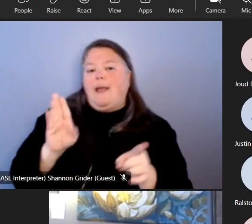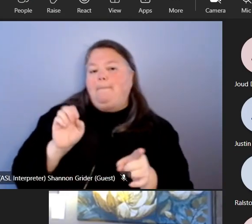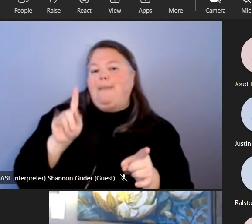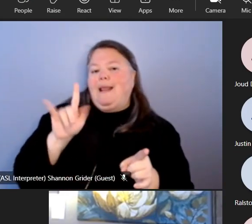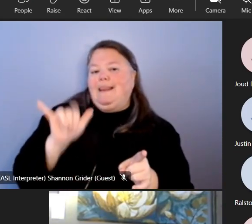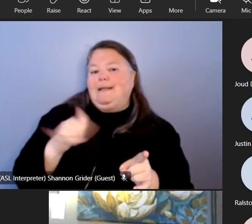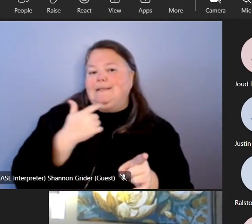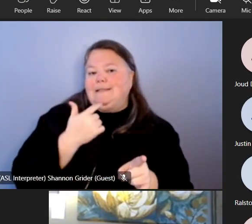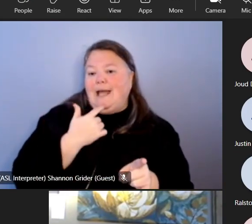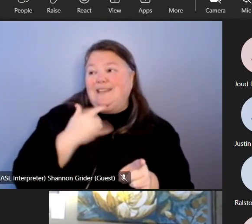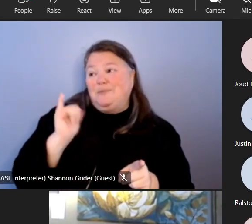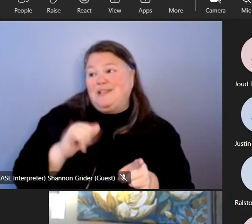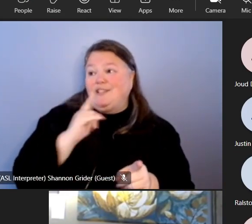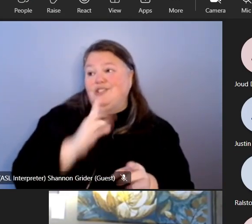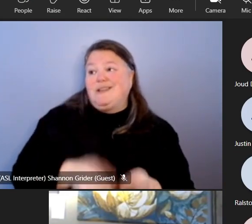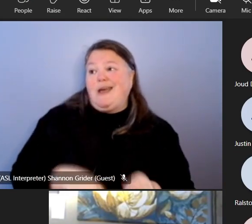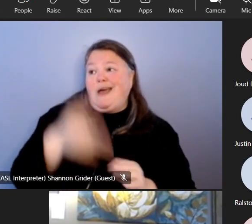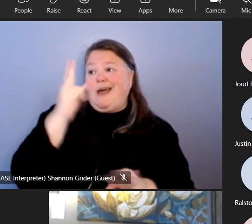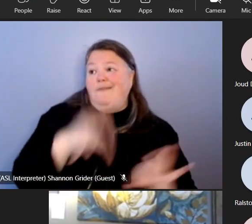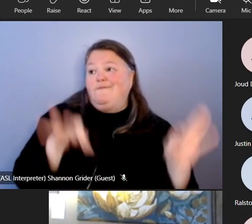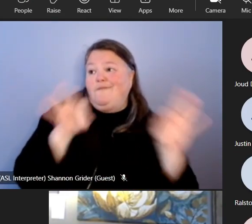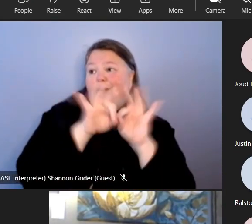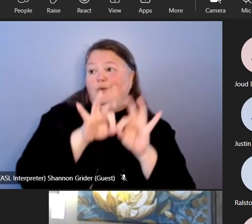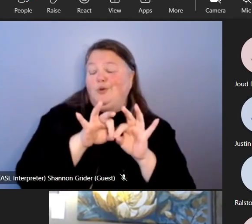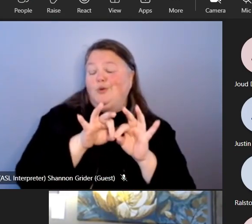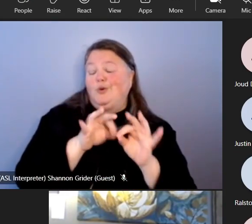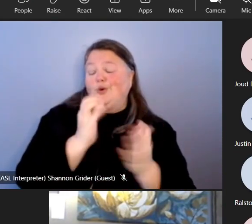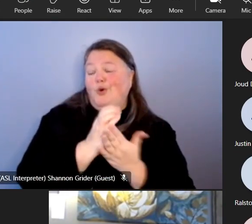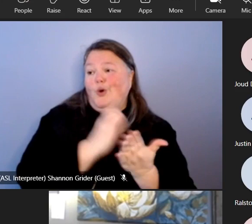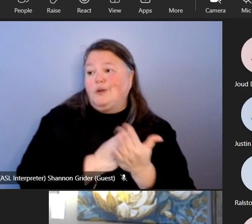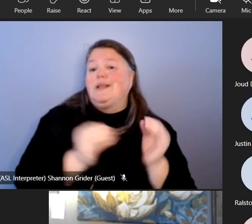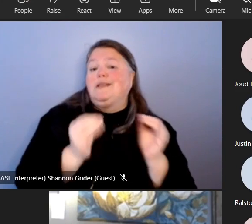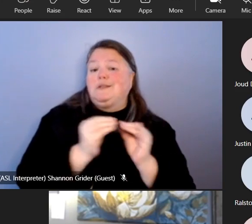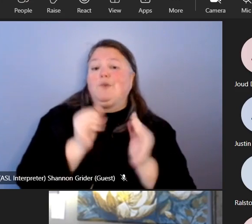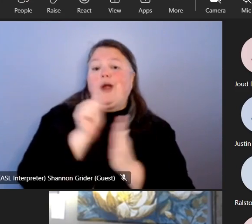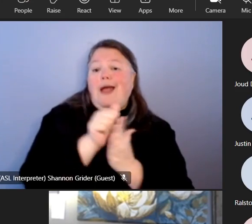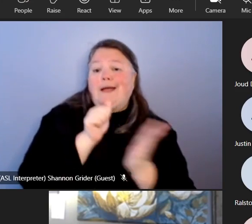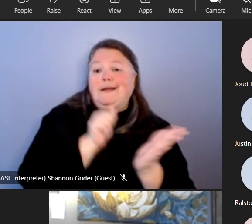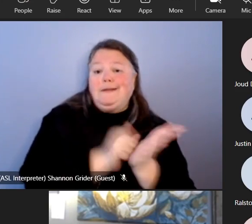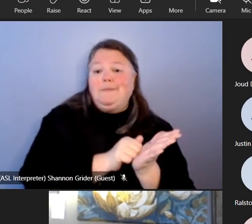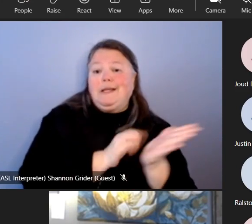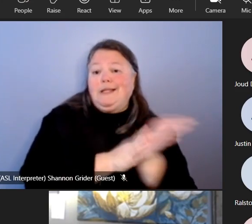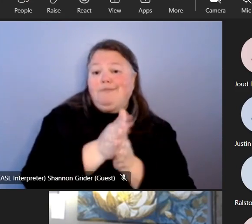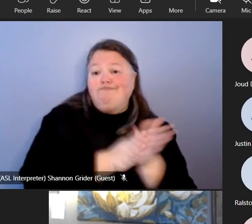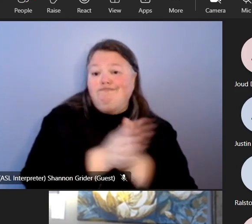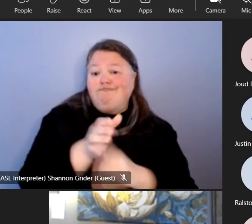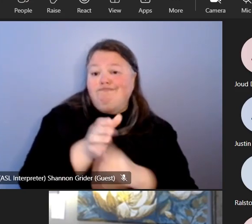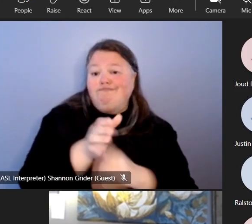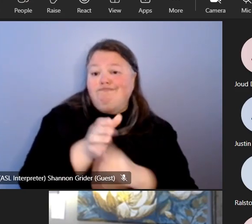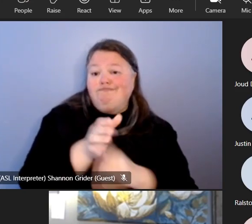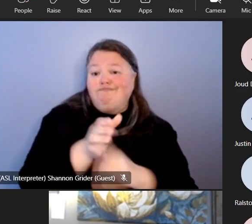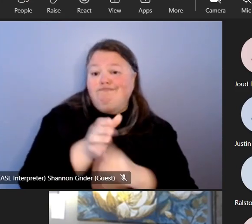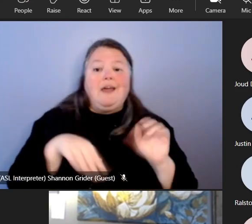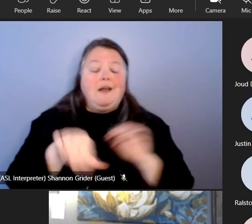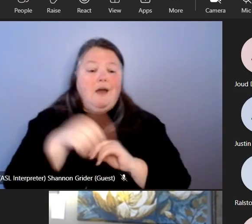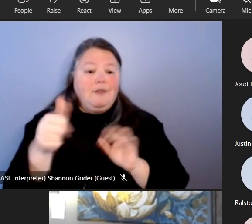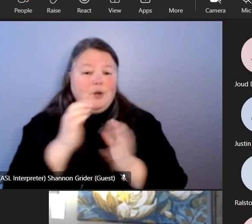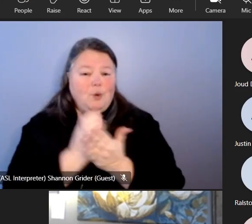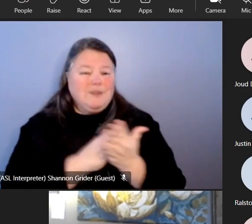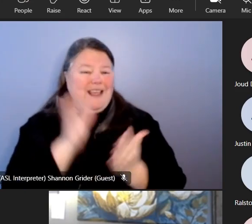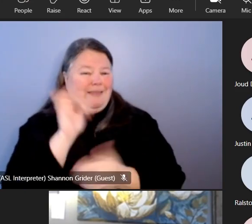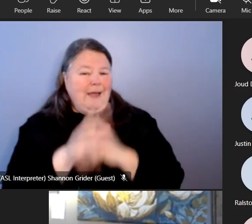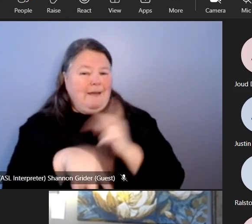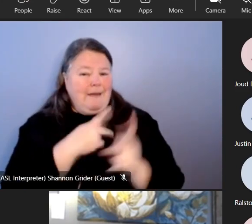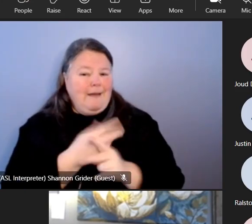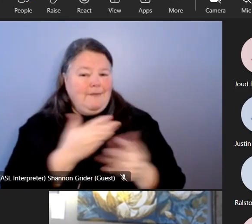just a high value course that was sort of more academically rigorous than some of the other courses that were offered some of those sorts of